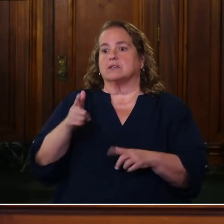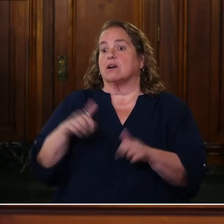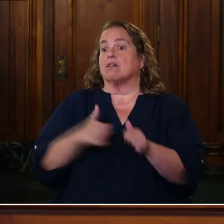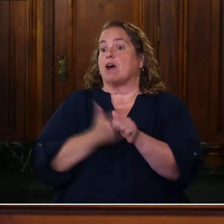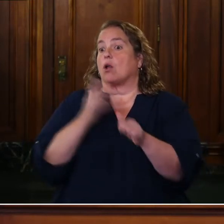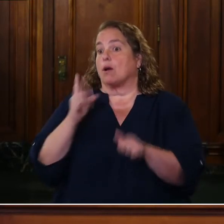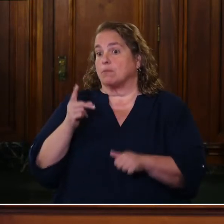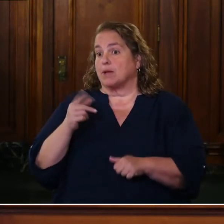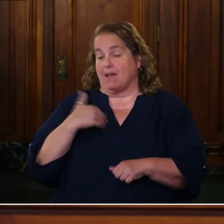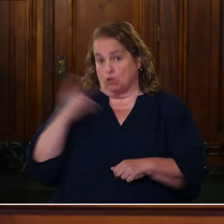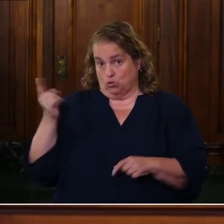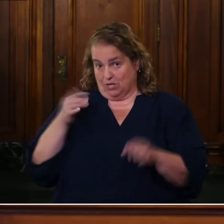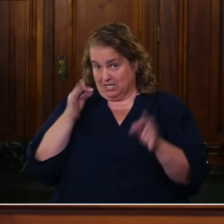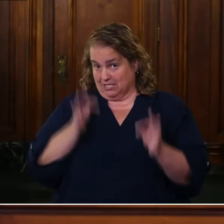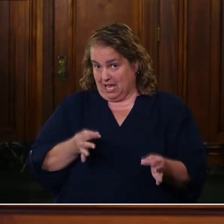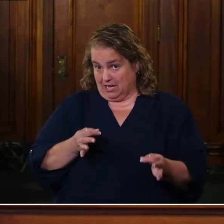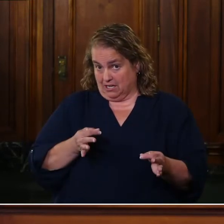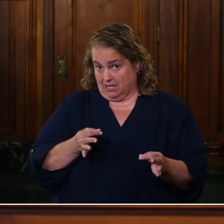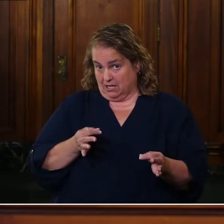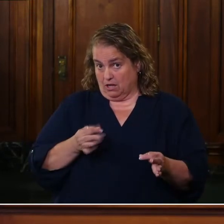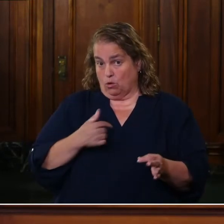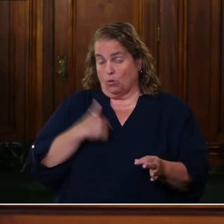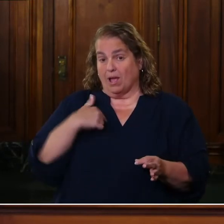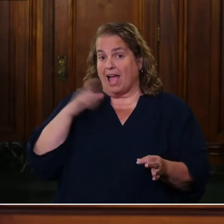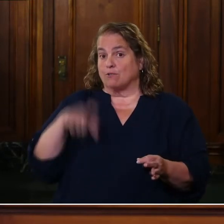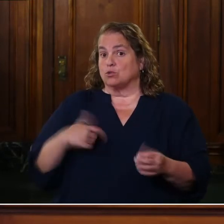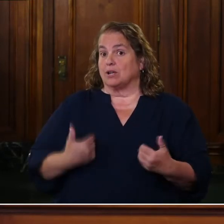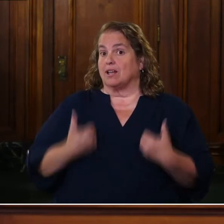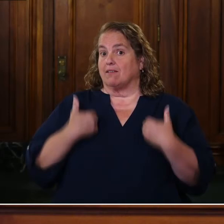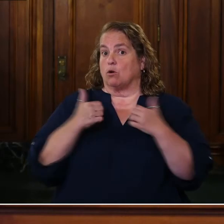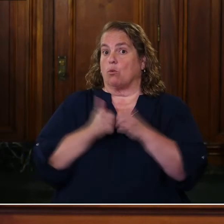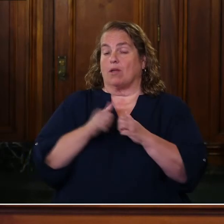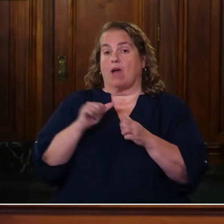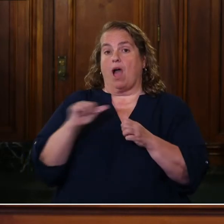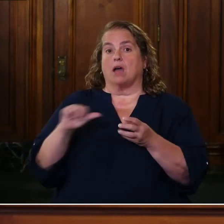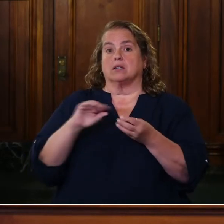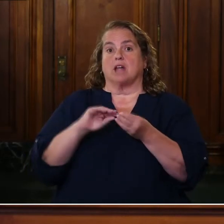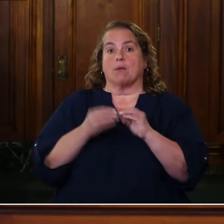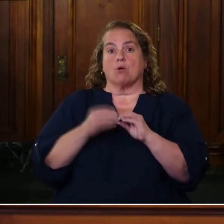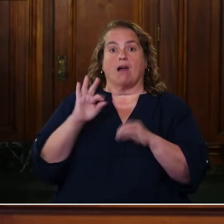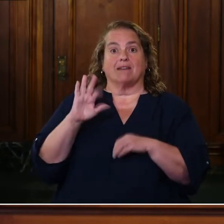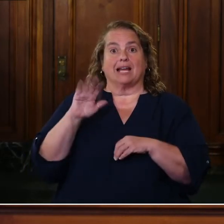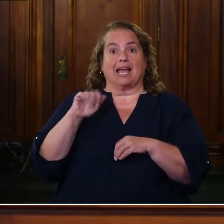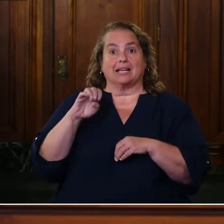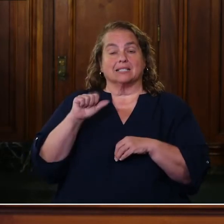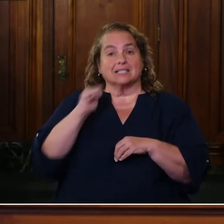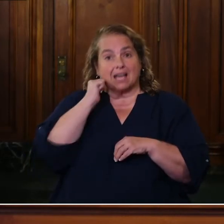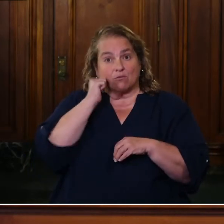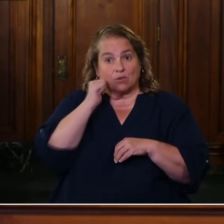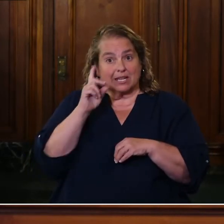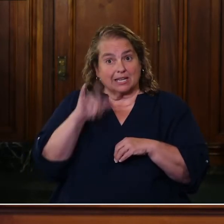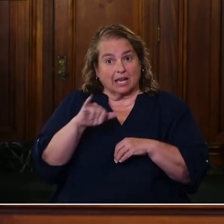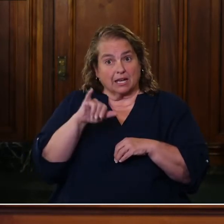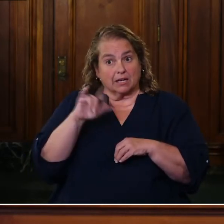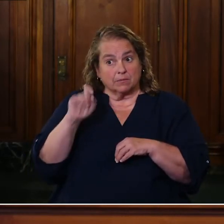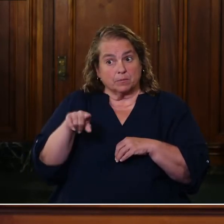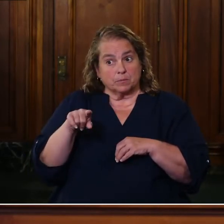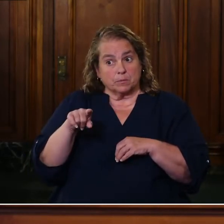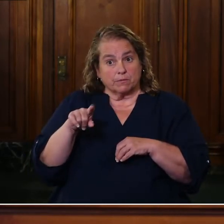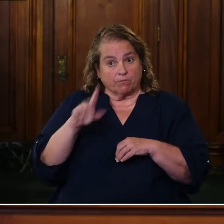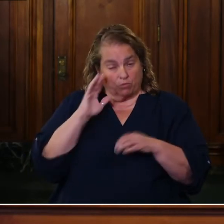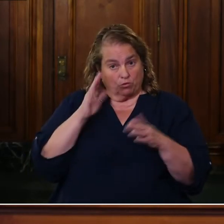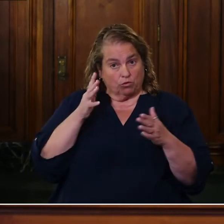up, we've essentially decided that we're going to have to live with a certain number of cases day by day, uh, for the